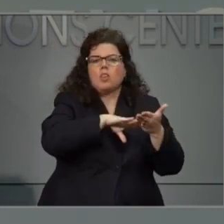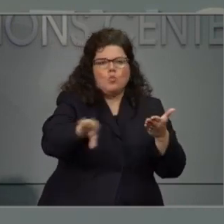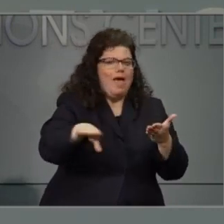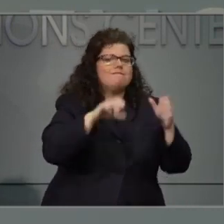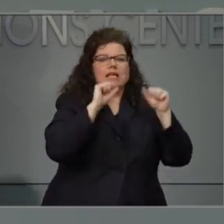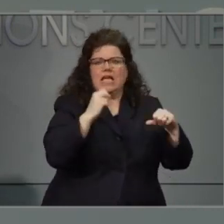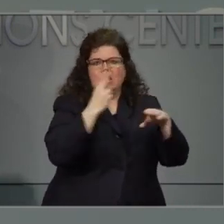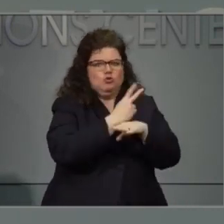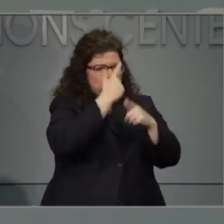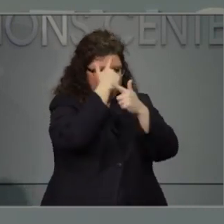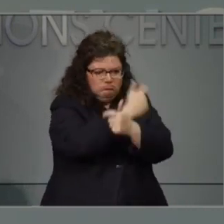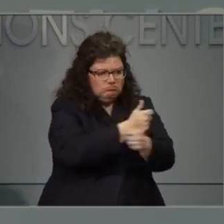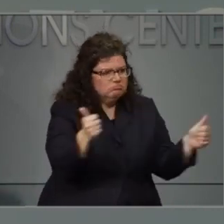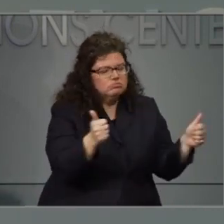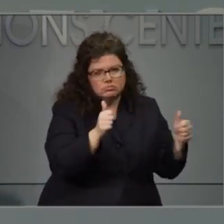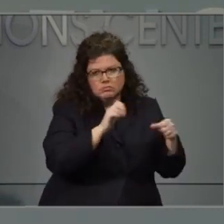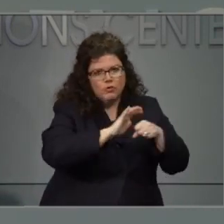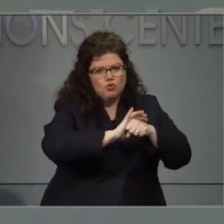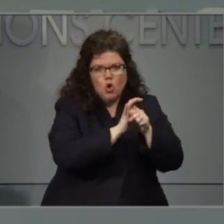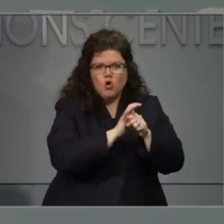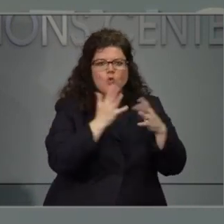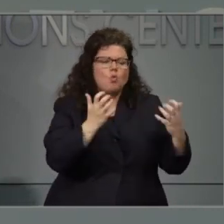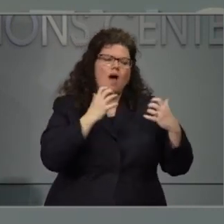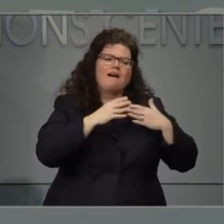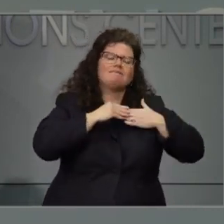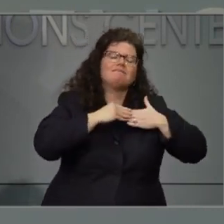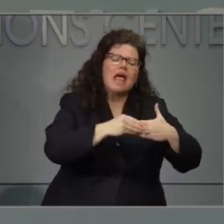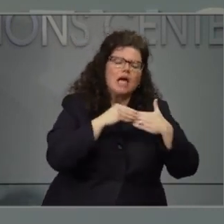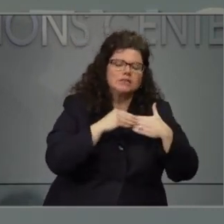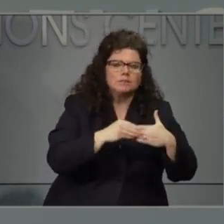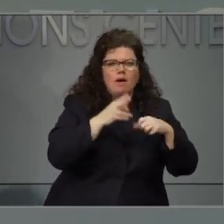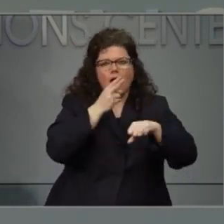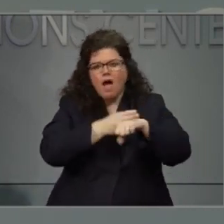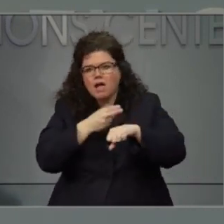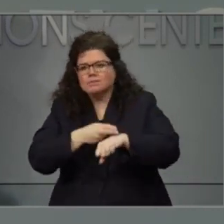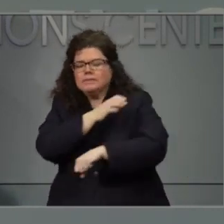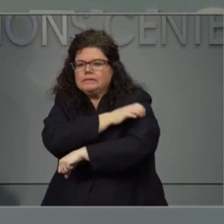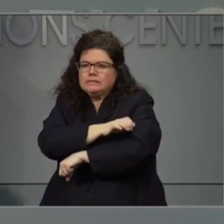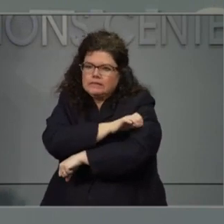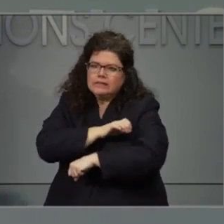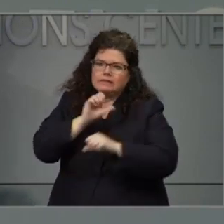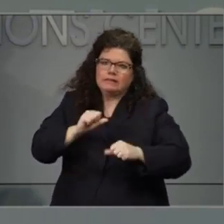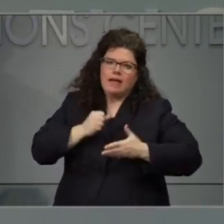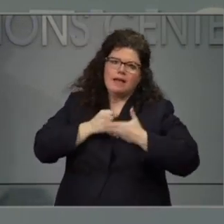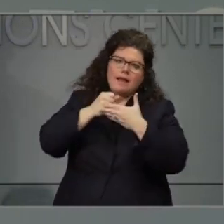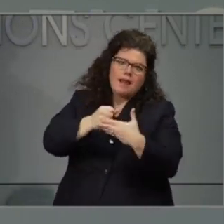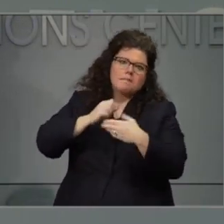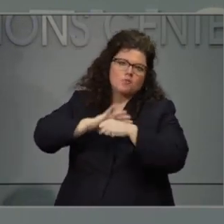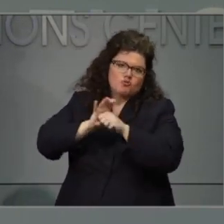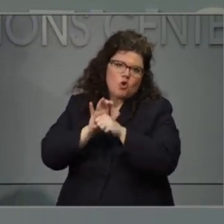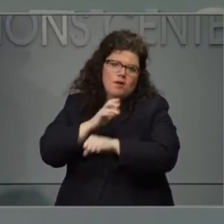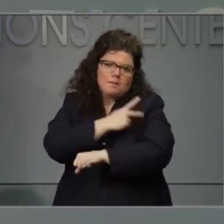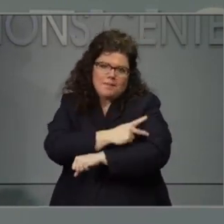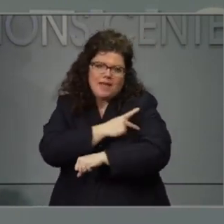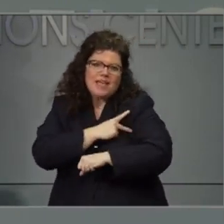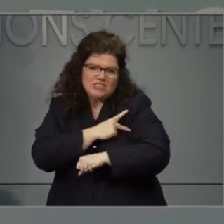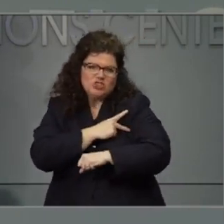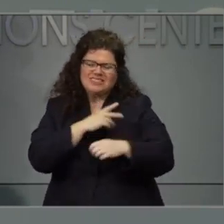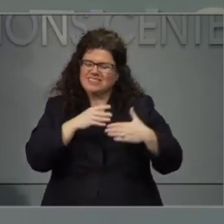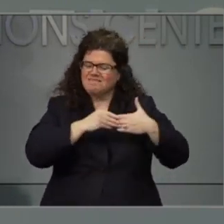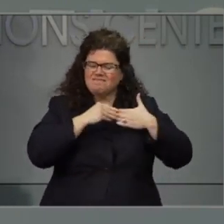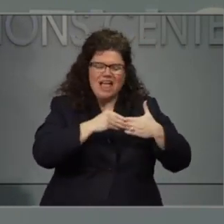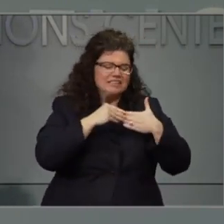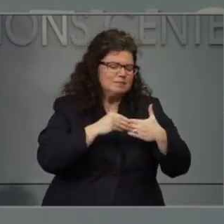North Carolina with the most flexibility possible to be able to respond and surge their ability to fight